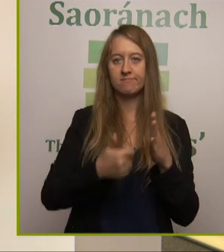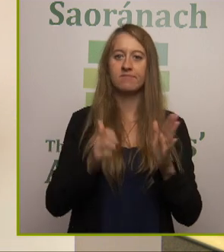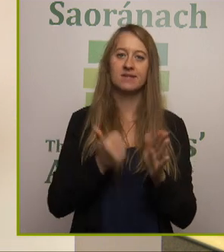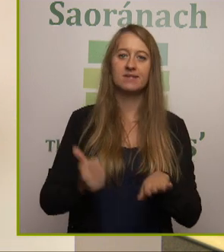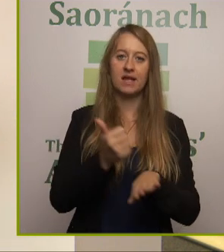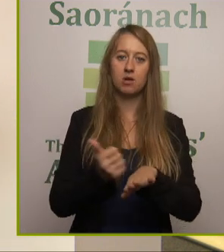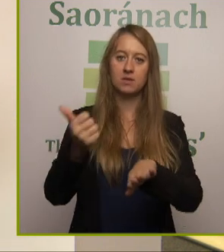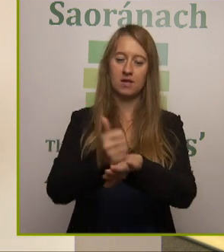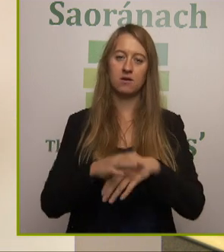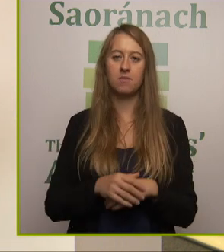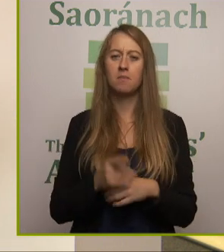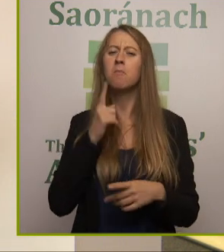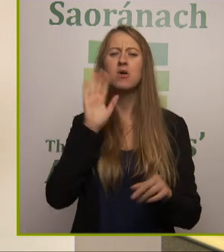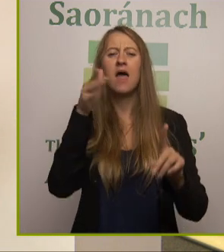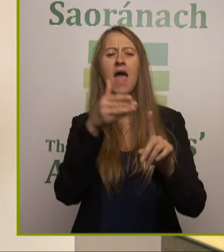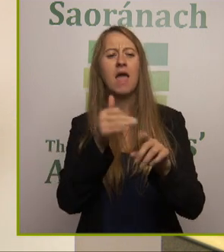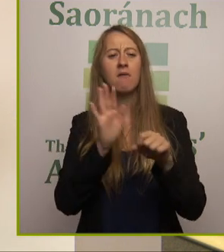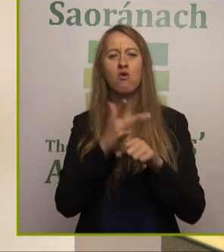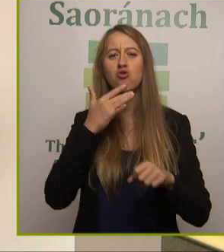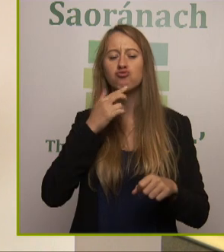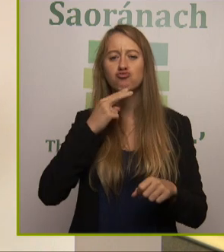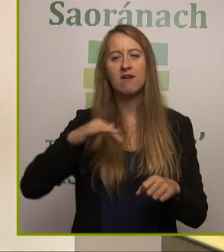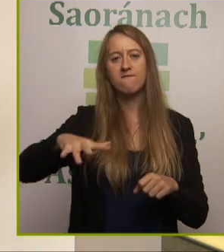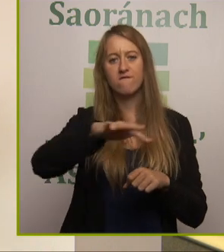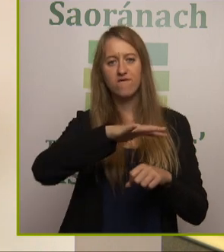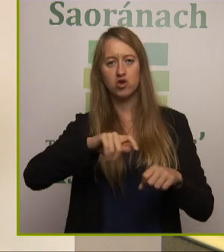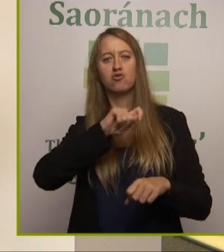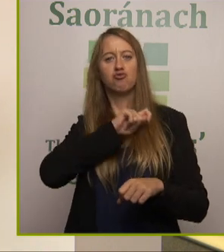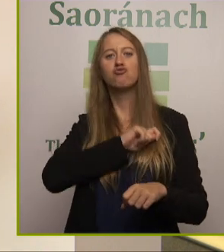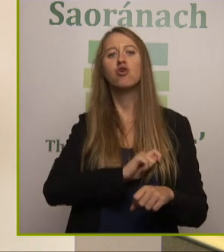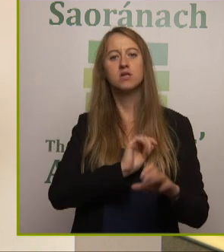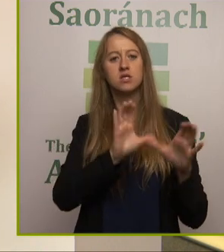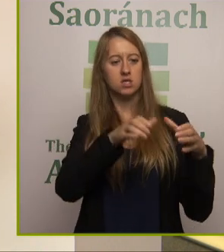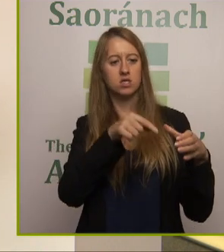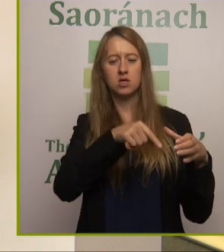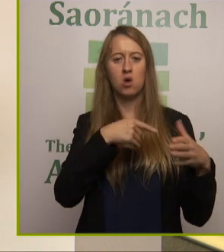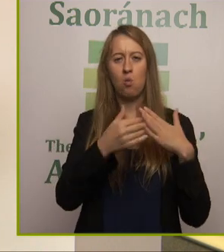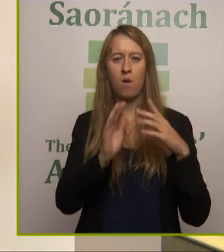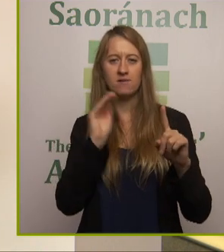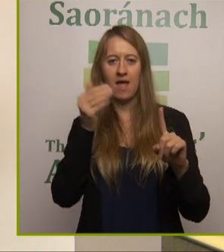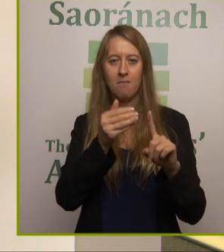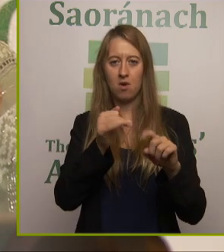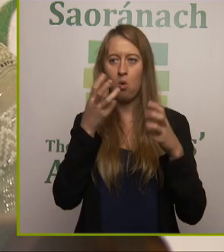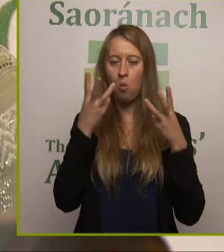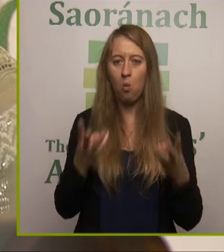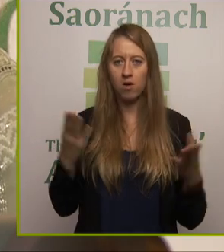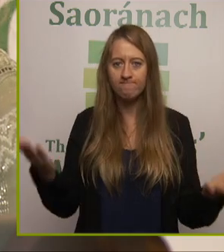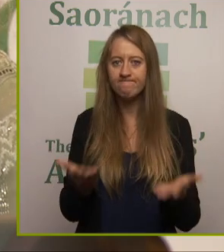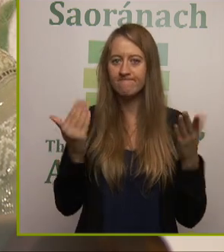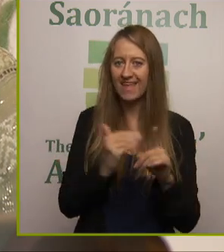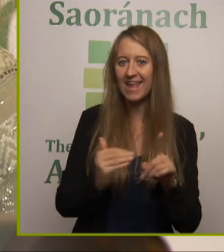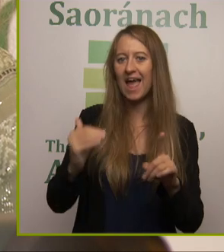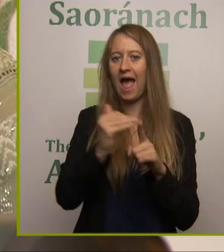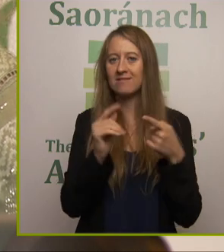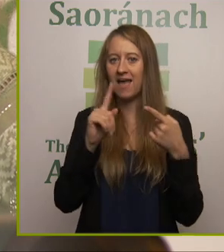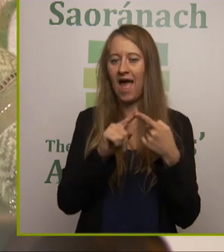to protect, restore, enhance and conserve the natural water bodies within our area and also to communicate